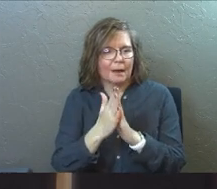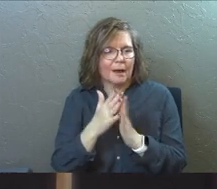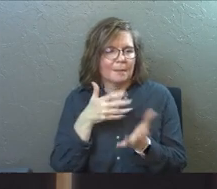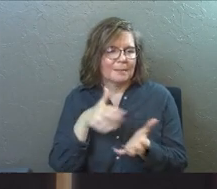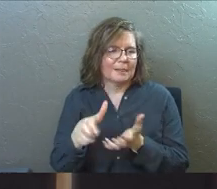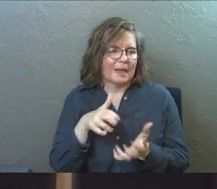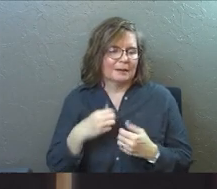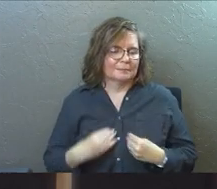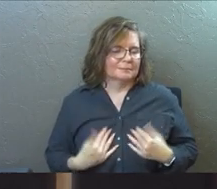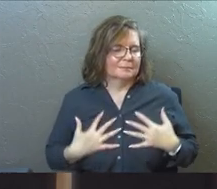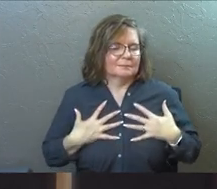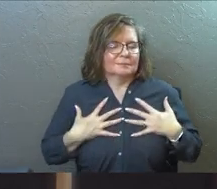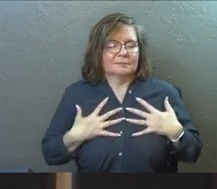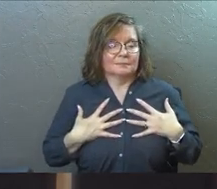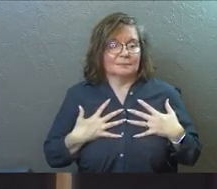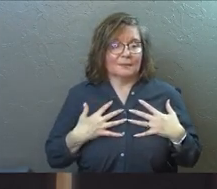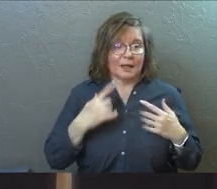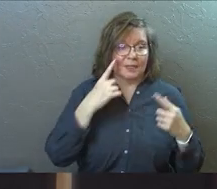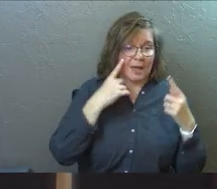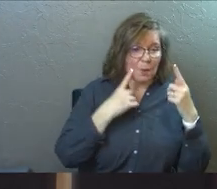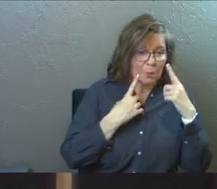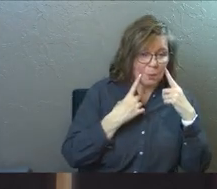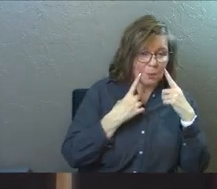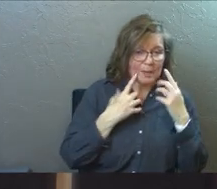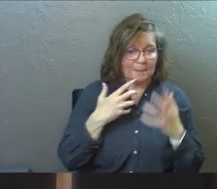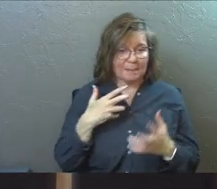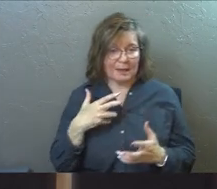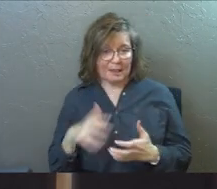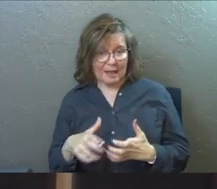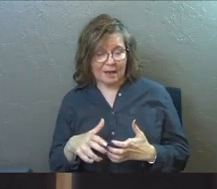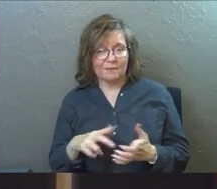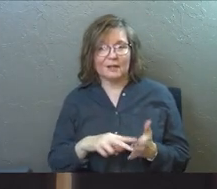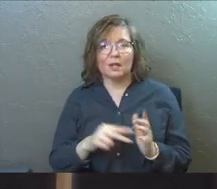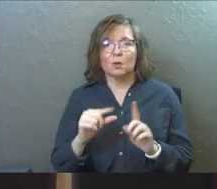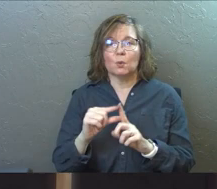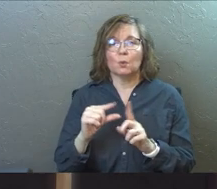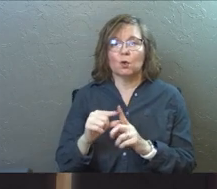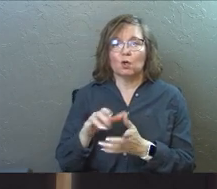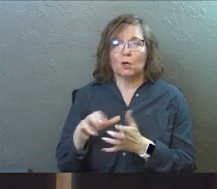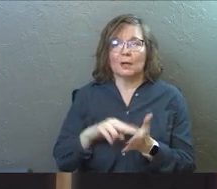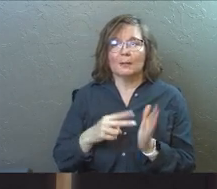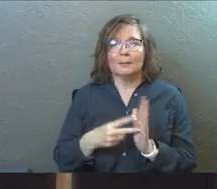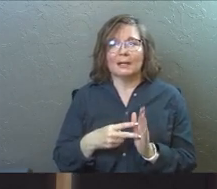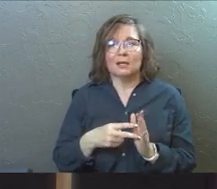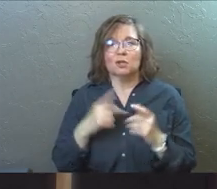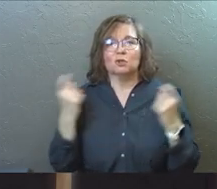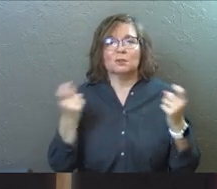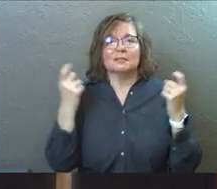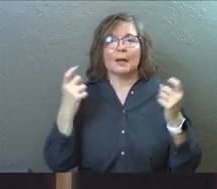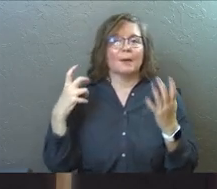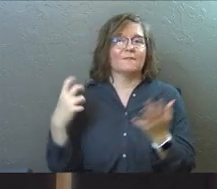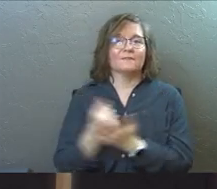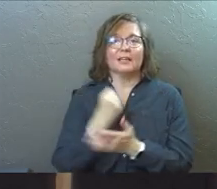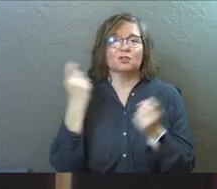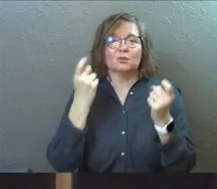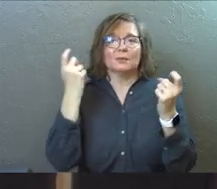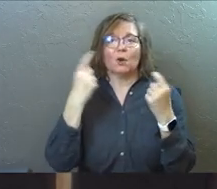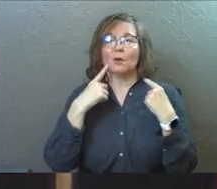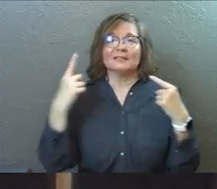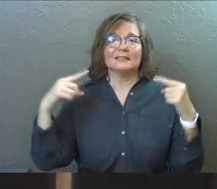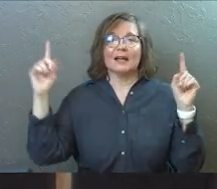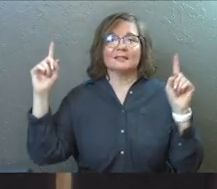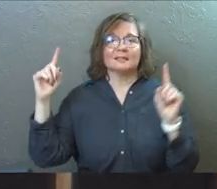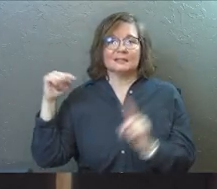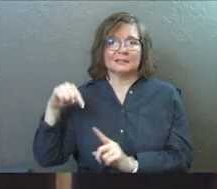to explain that one really quick, that weep and laughter. The laughter is a word that means you're celebrating a victory or a